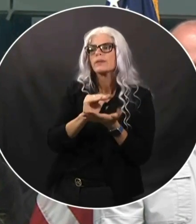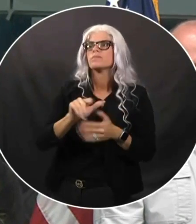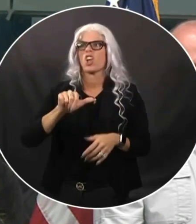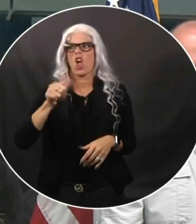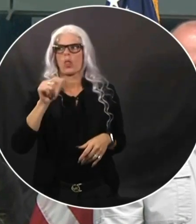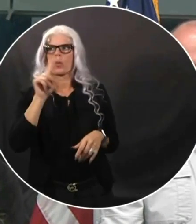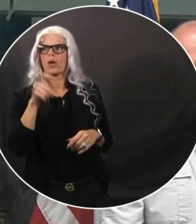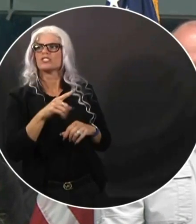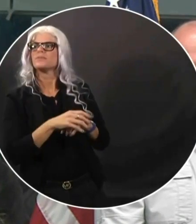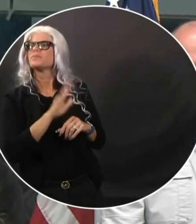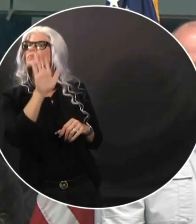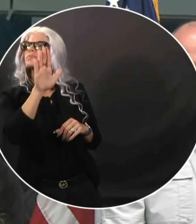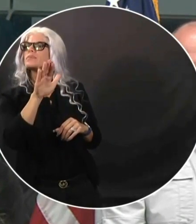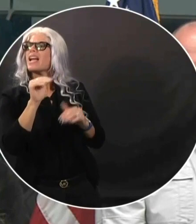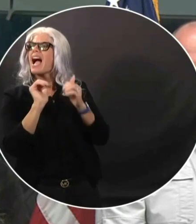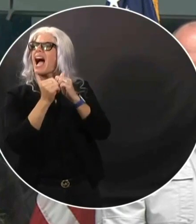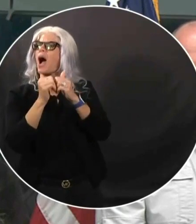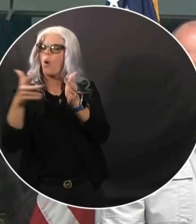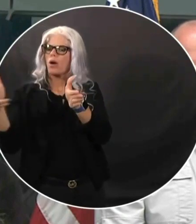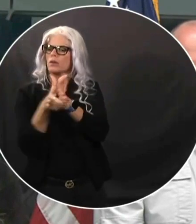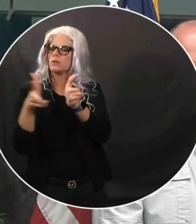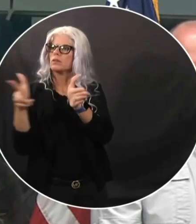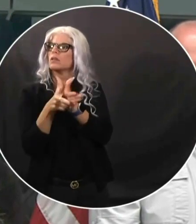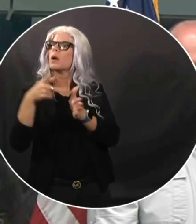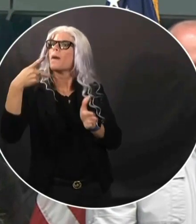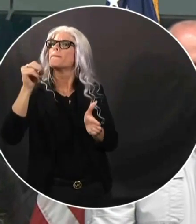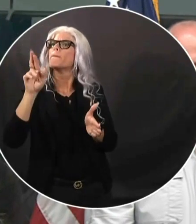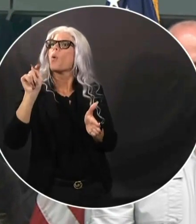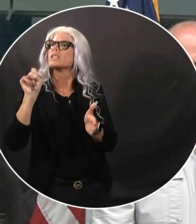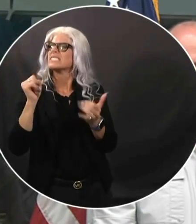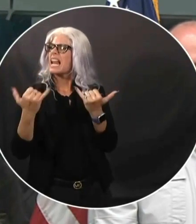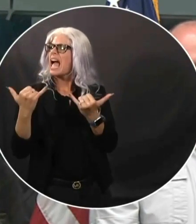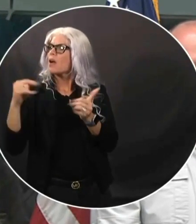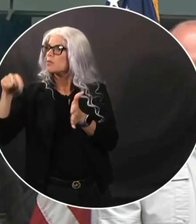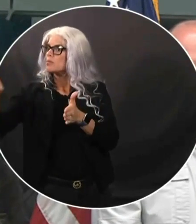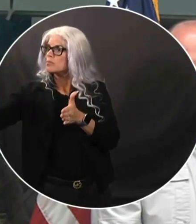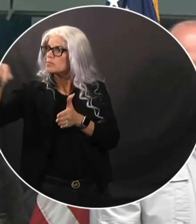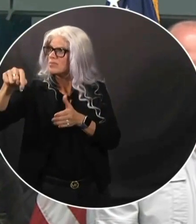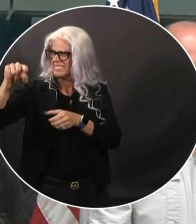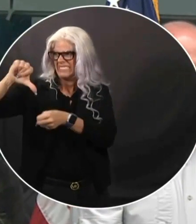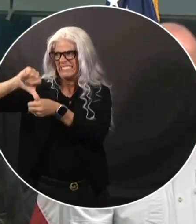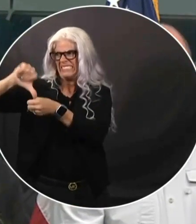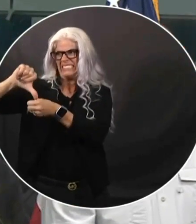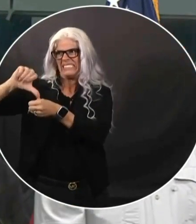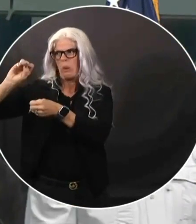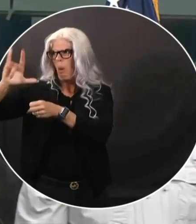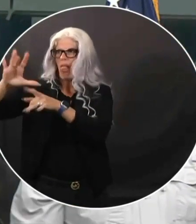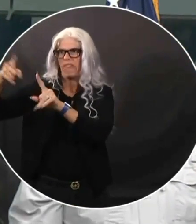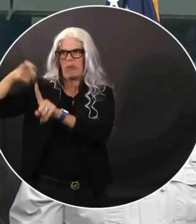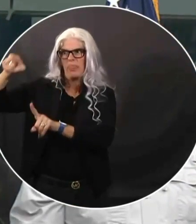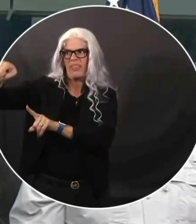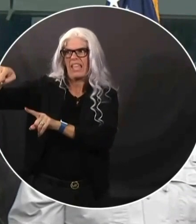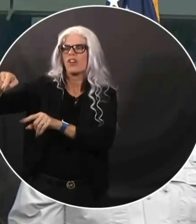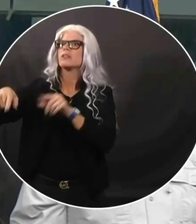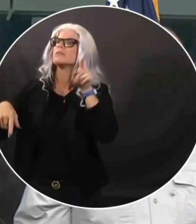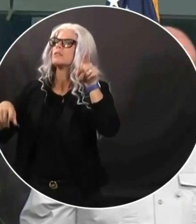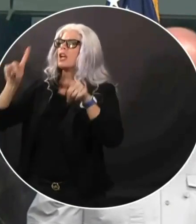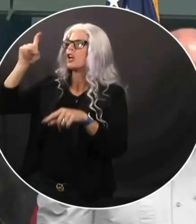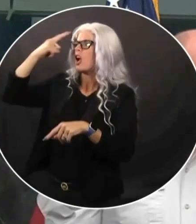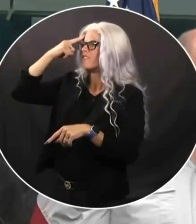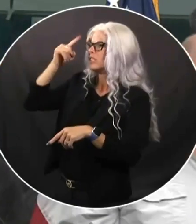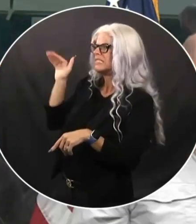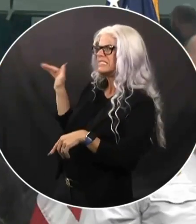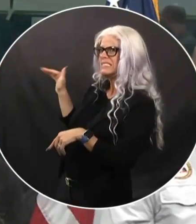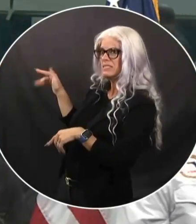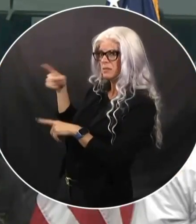operate? I know a lot of our fuel comes in from the ports. So how are the ports preparing for this? I think having a talk. But obviously, I mean, that's going to be an issue.